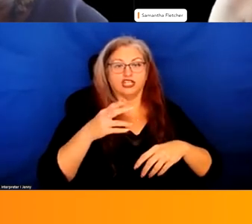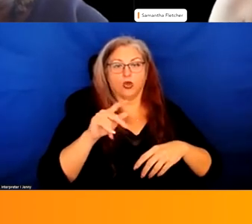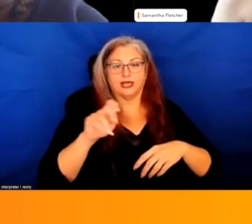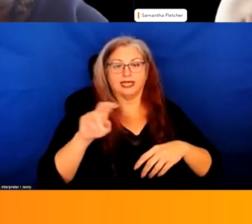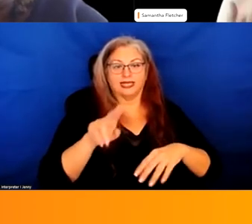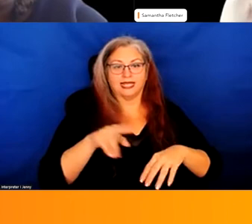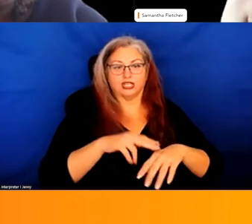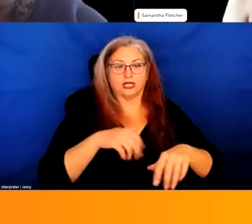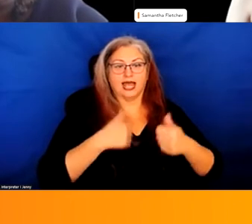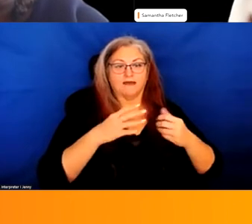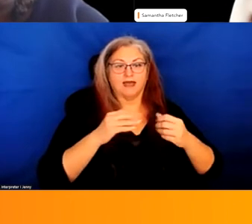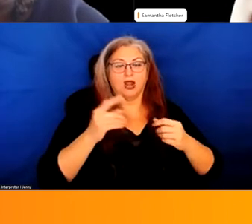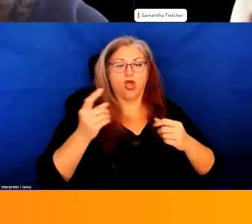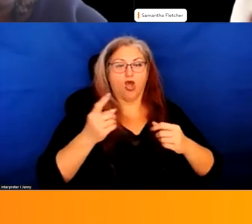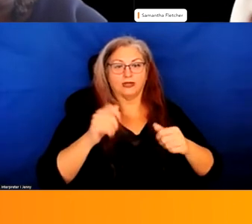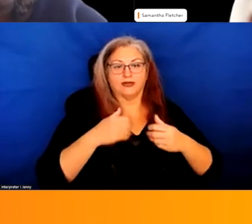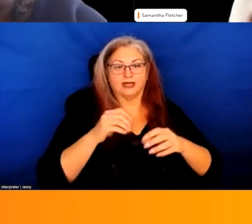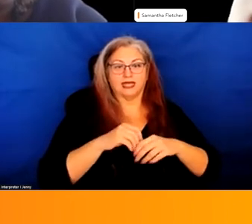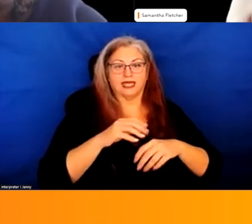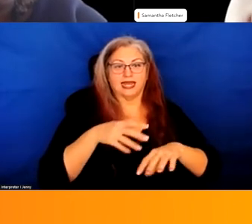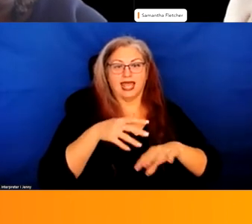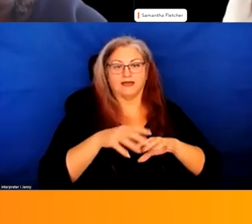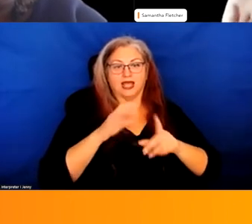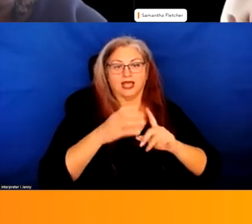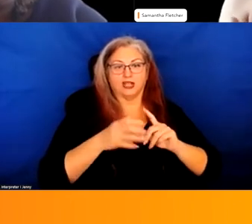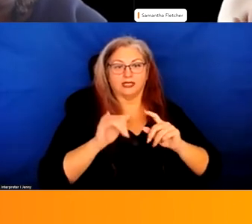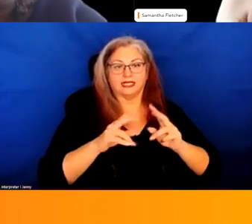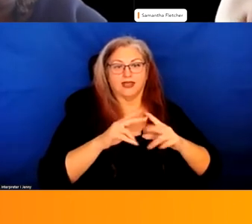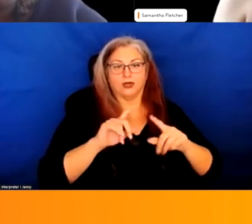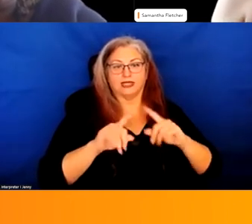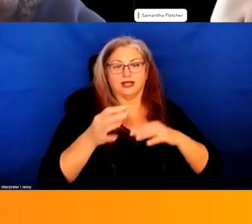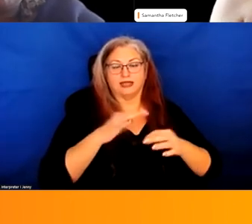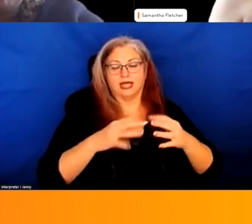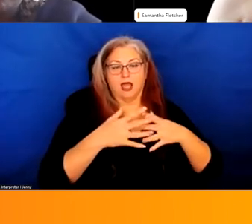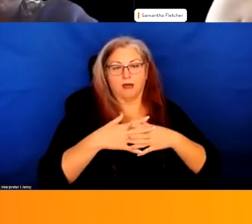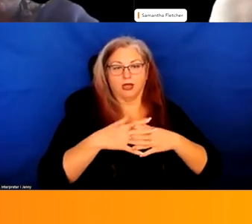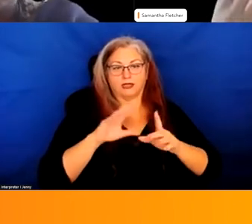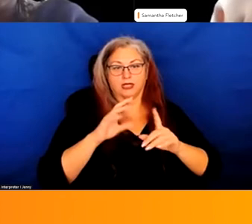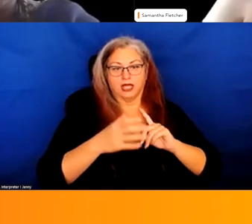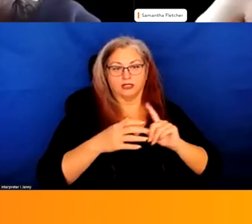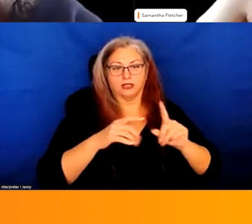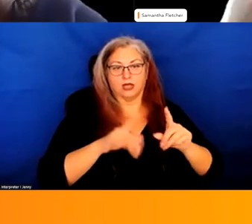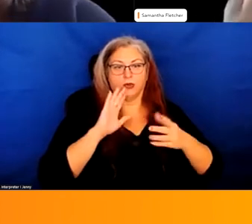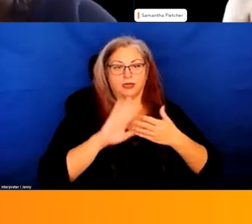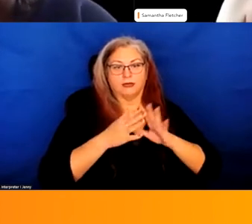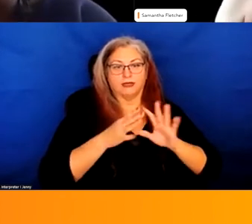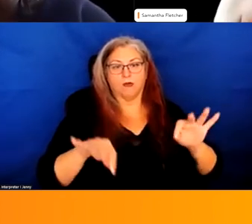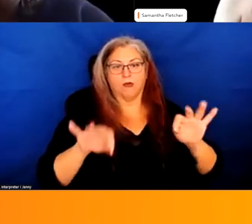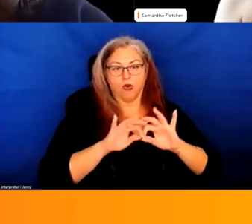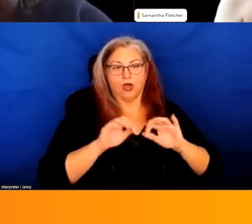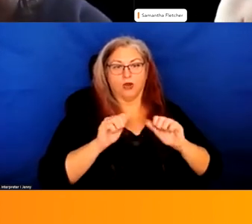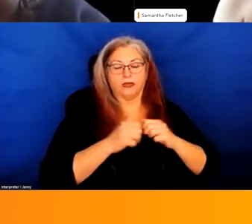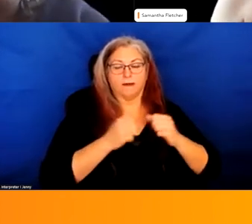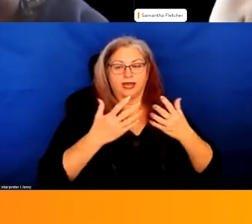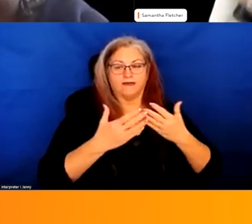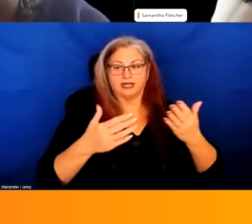I live in and have always lived in Native culture, which is quite different than American culture. I'm that becomes important in a lot of the things